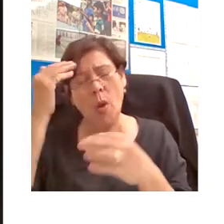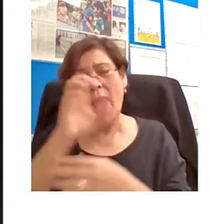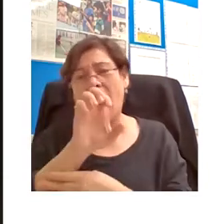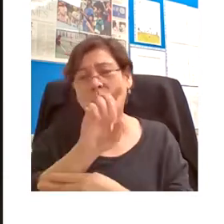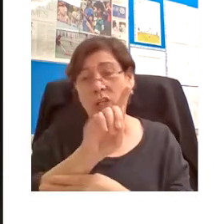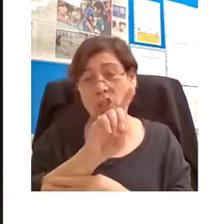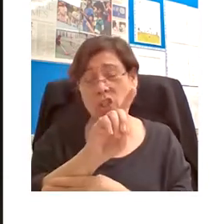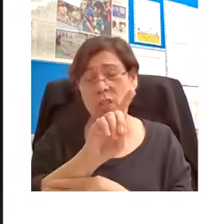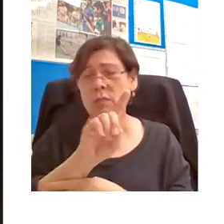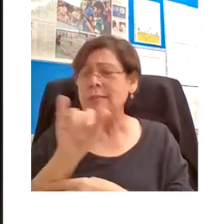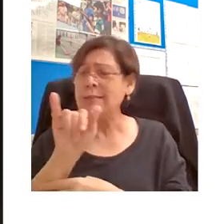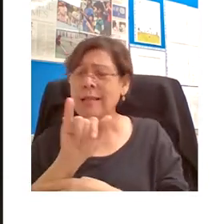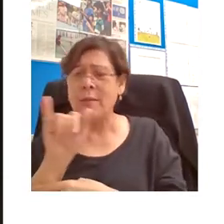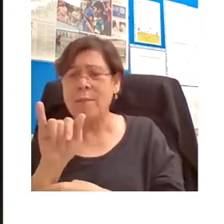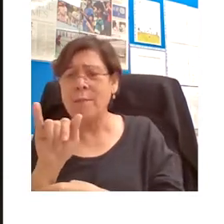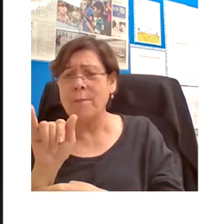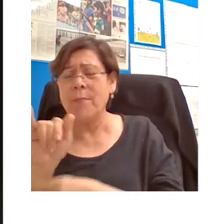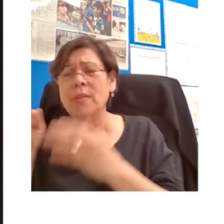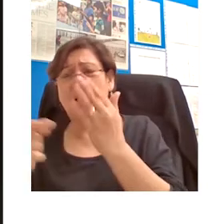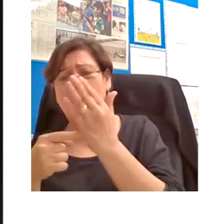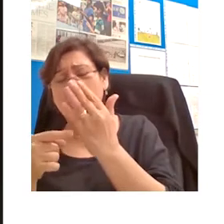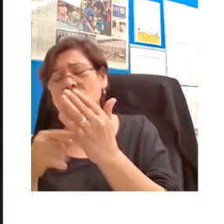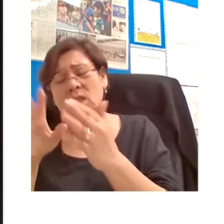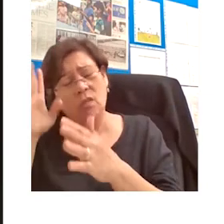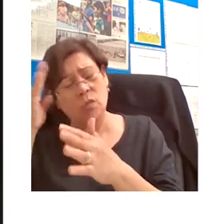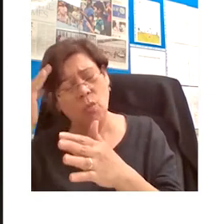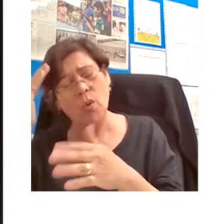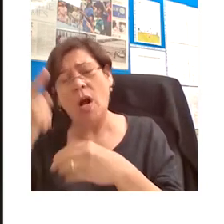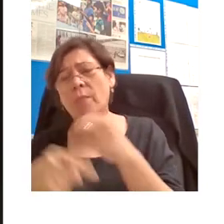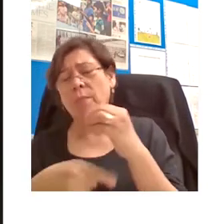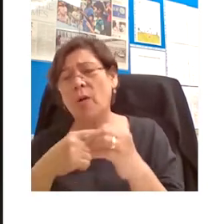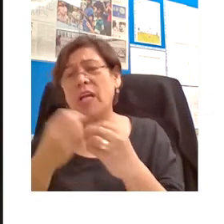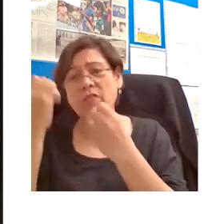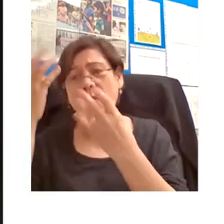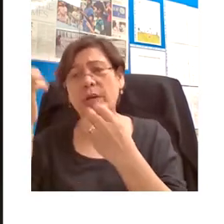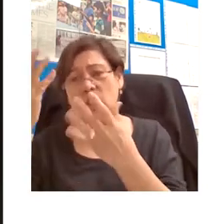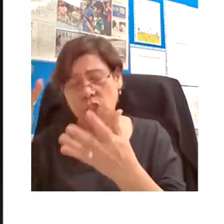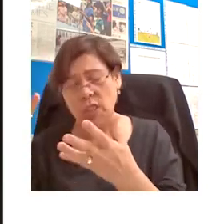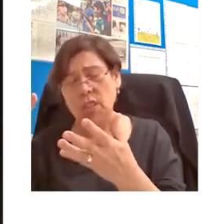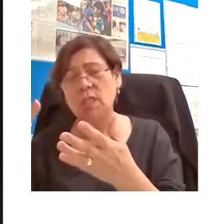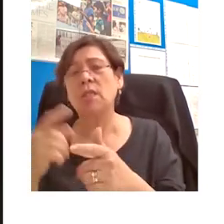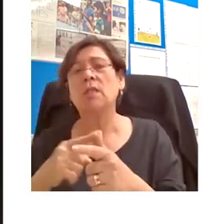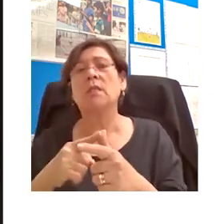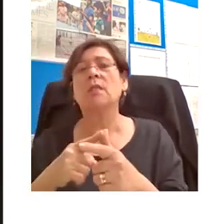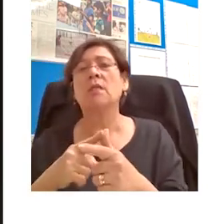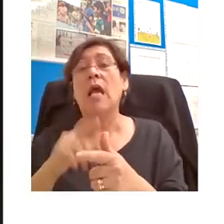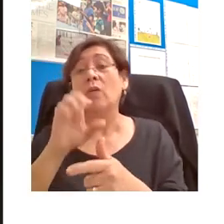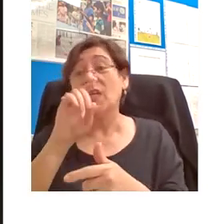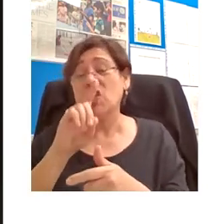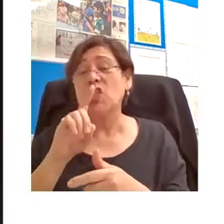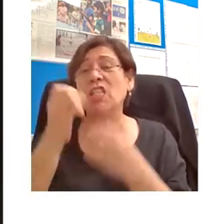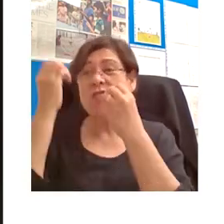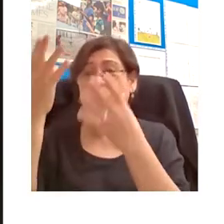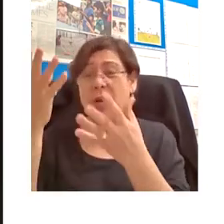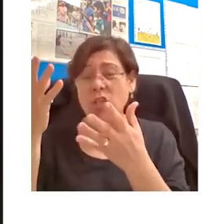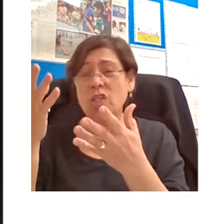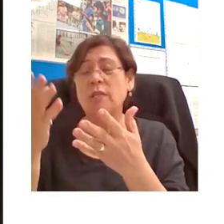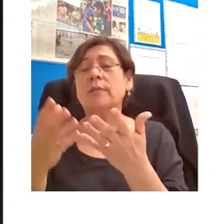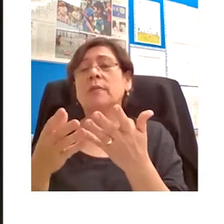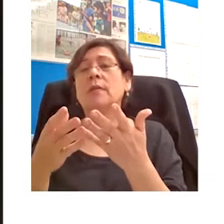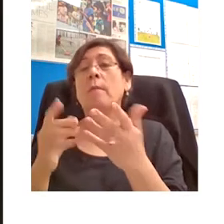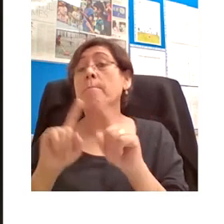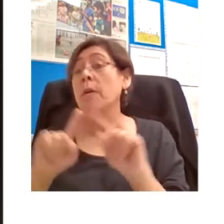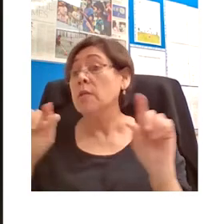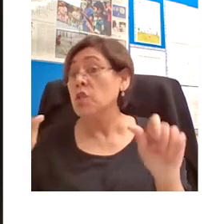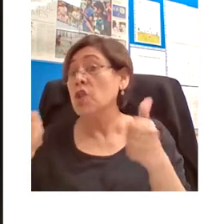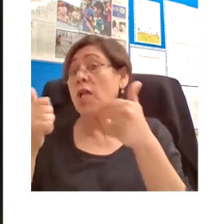The university, I like to say, is one of the most successful pieces of information technology ever invented. The challenge, therefore, is